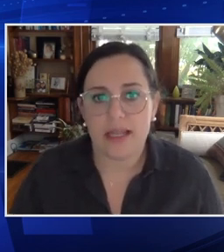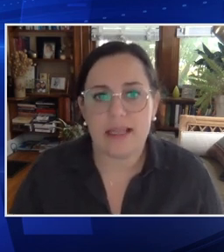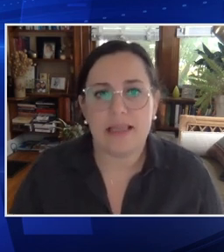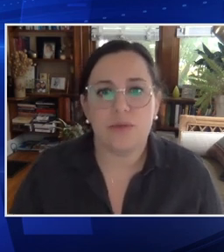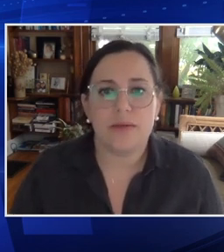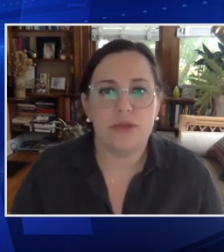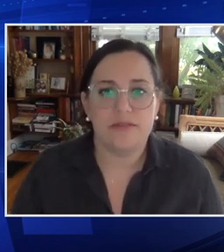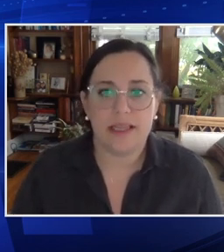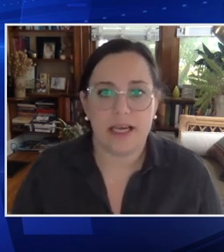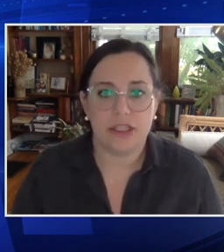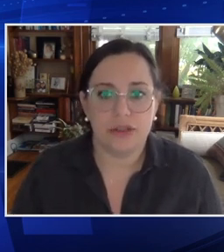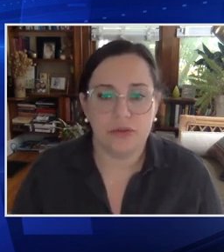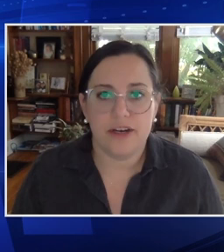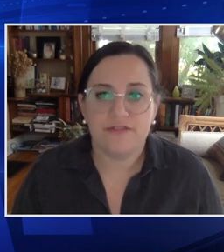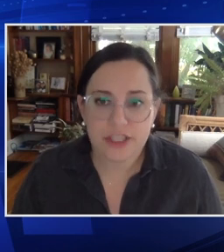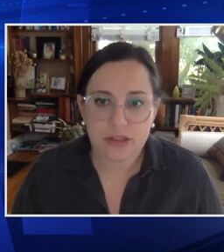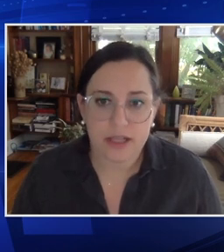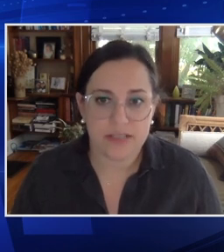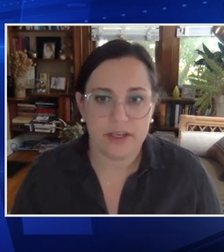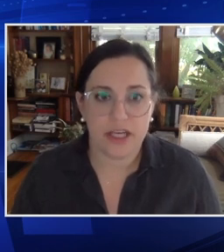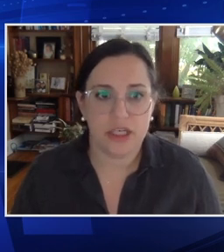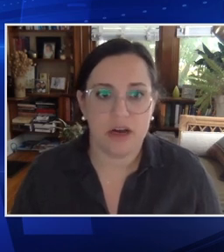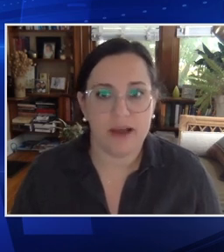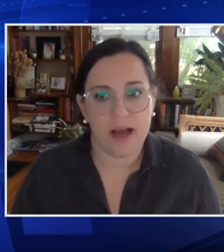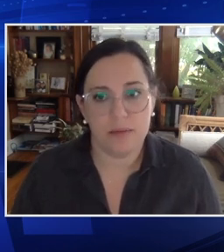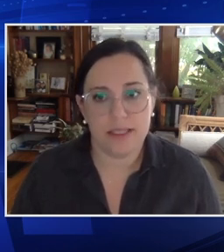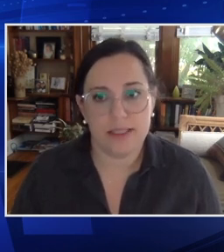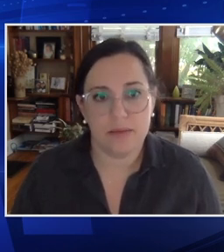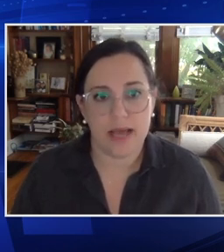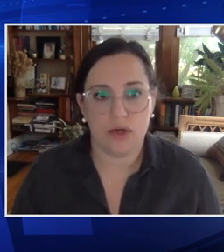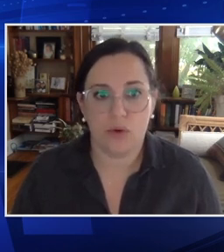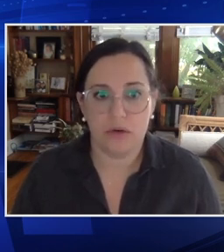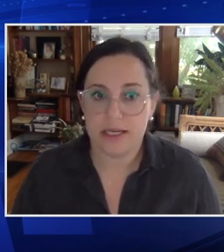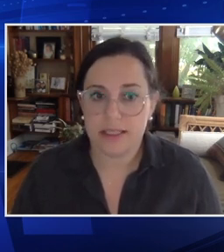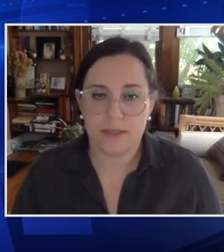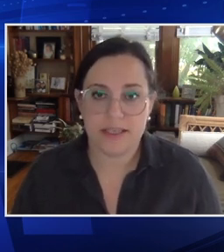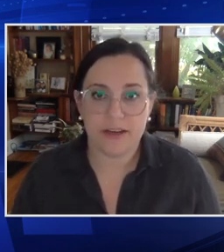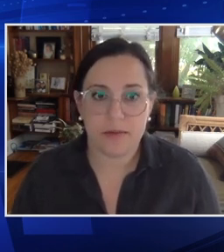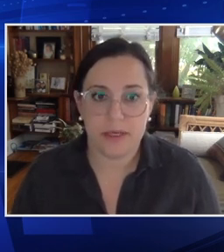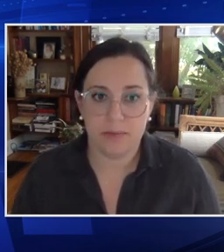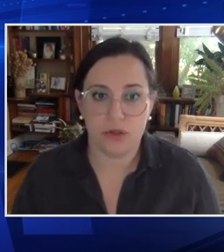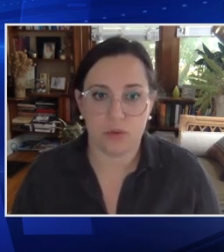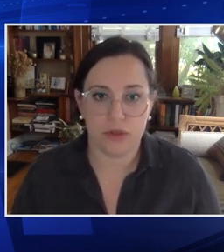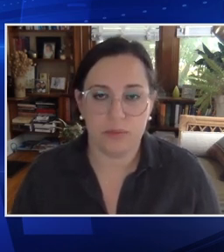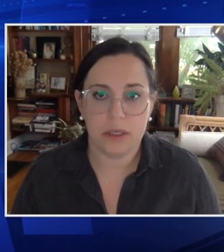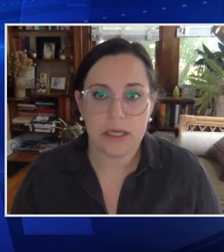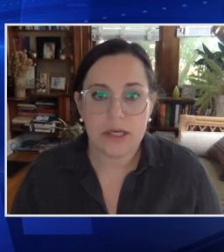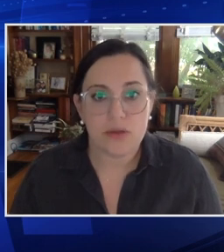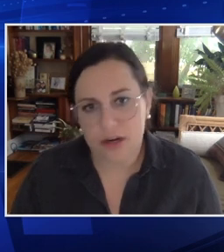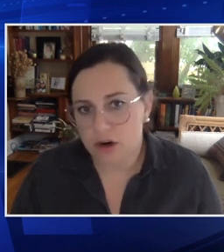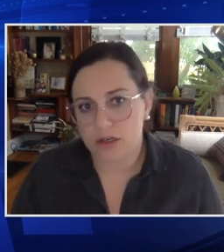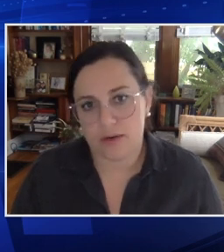And this was a move that led to an official classification of albinism as a, quote, specific people group.